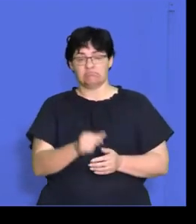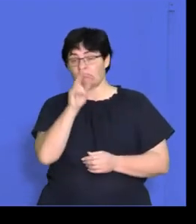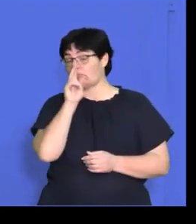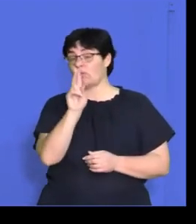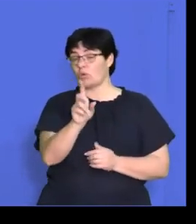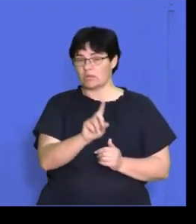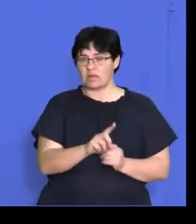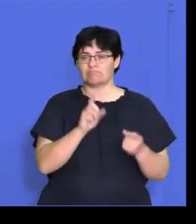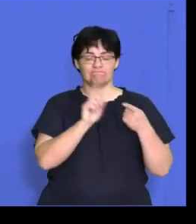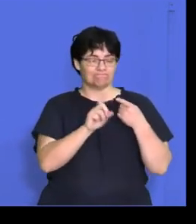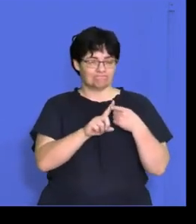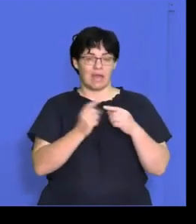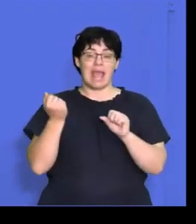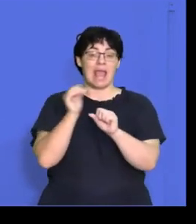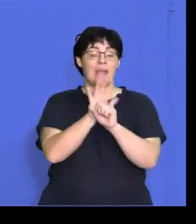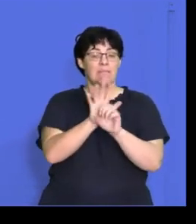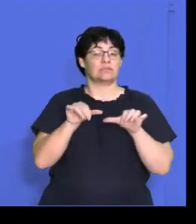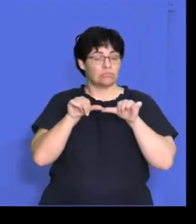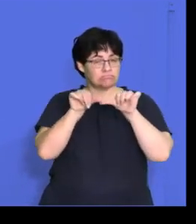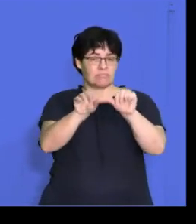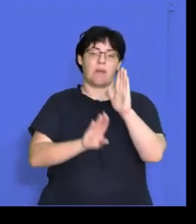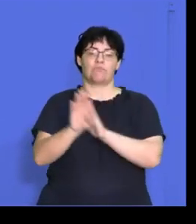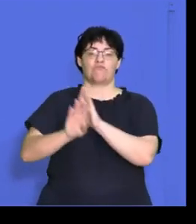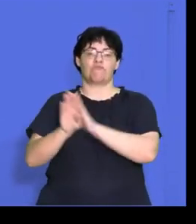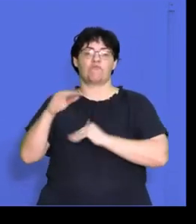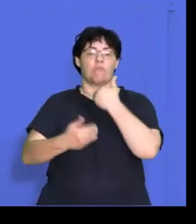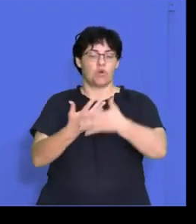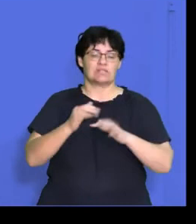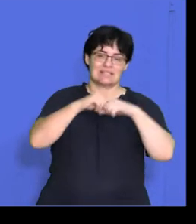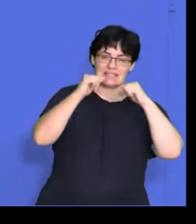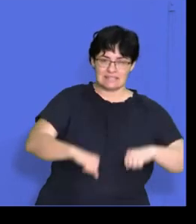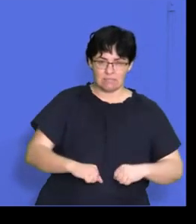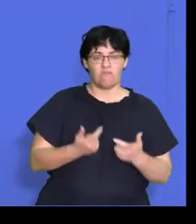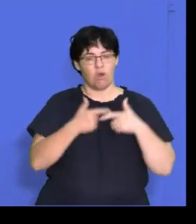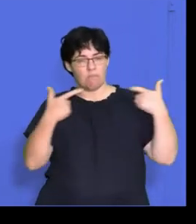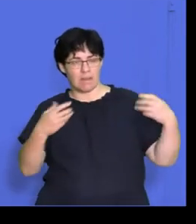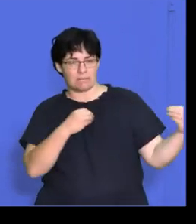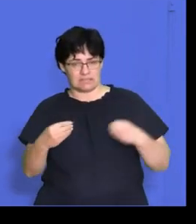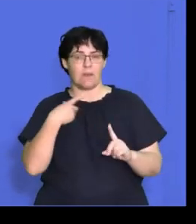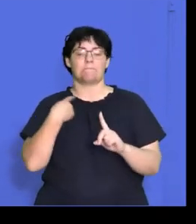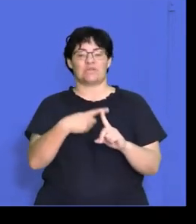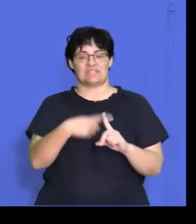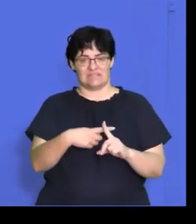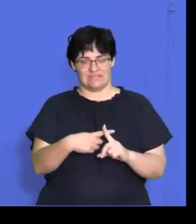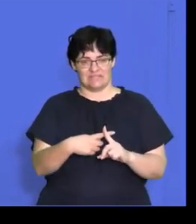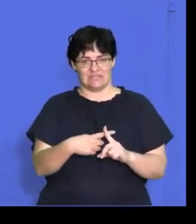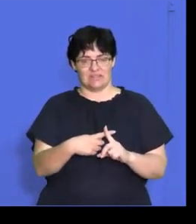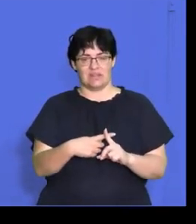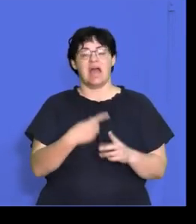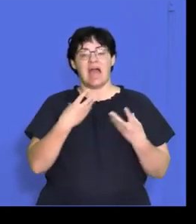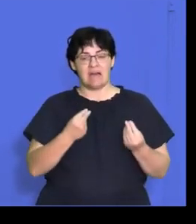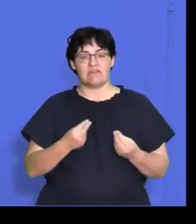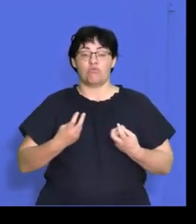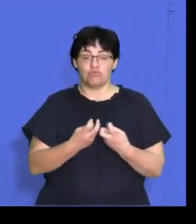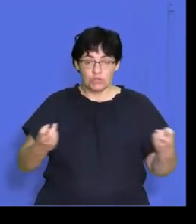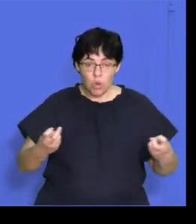at the first one on the impact of continuous improvement of processes and systems on large businesses so the positives is they have more